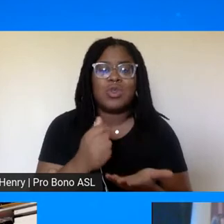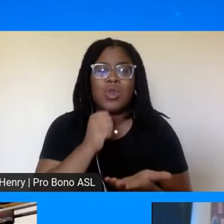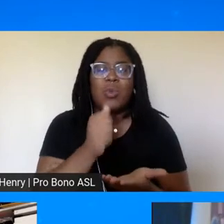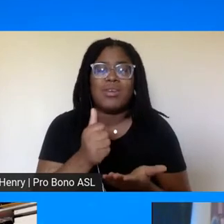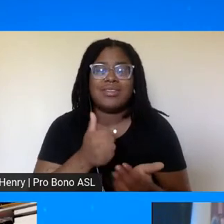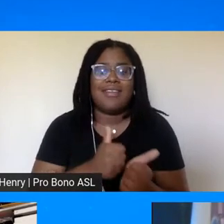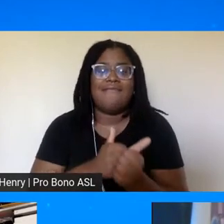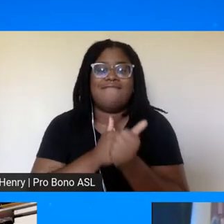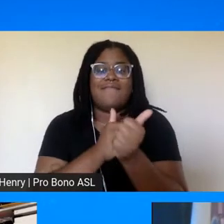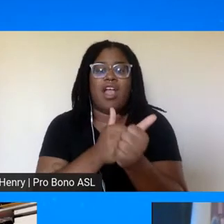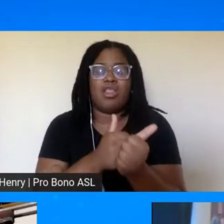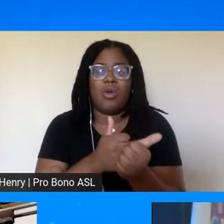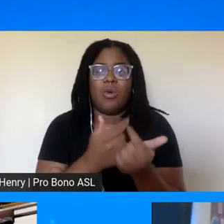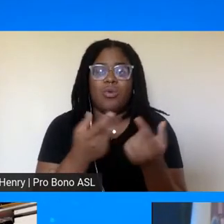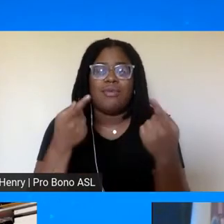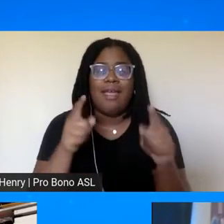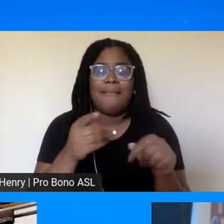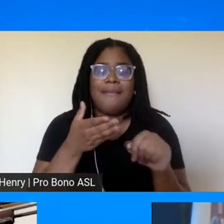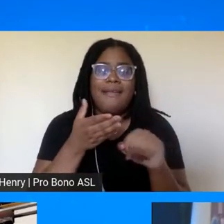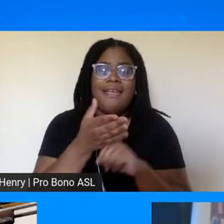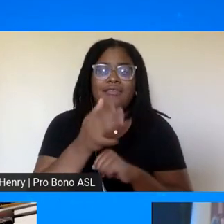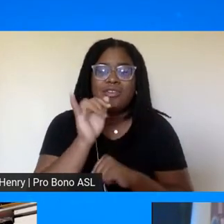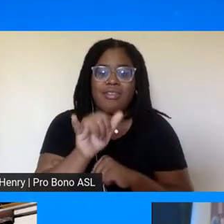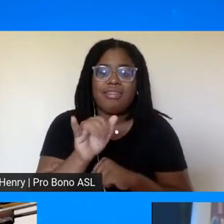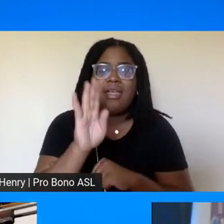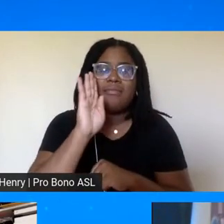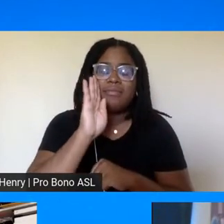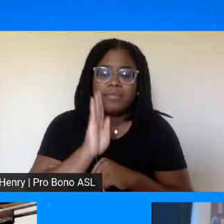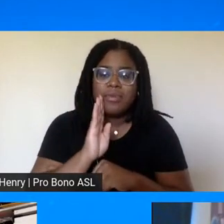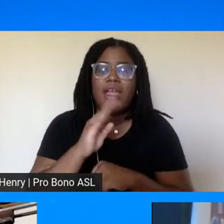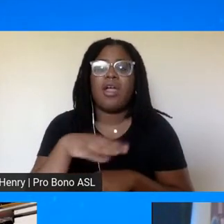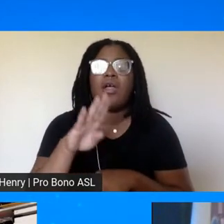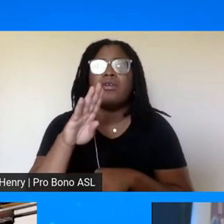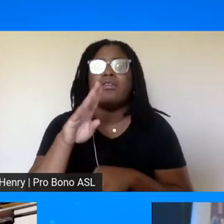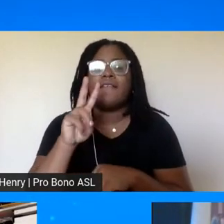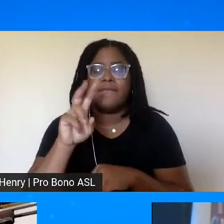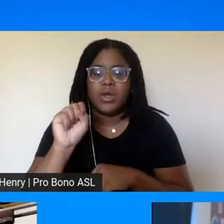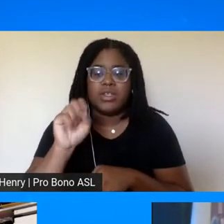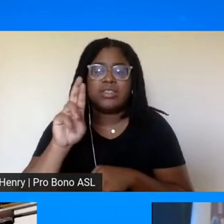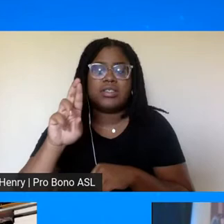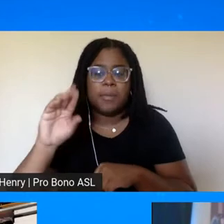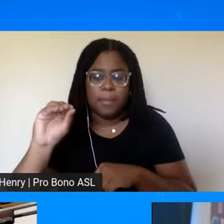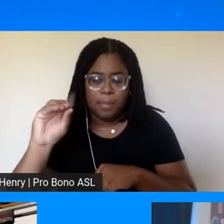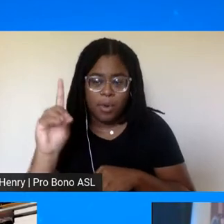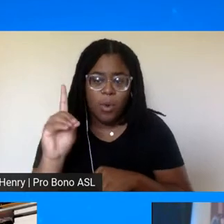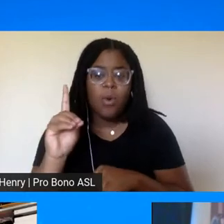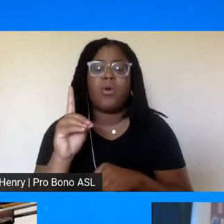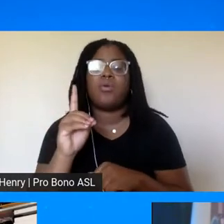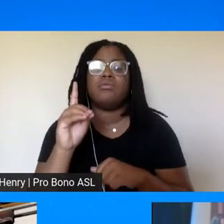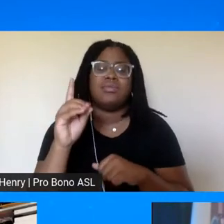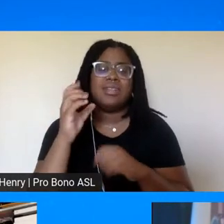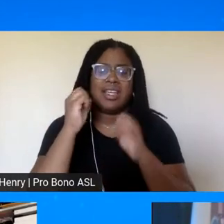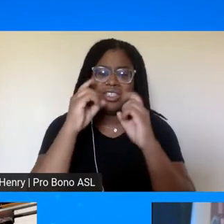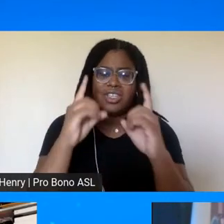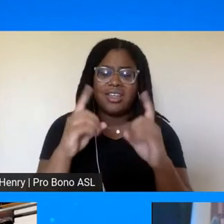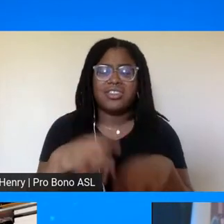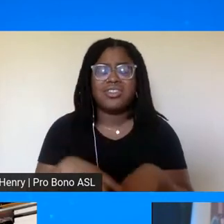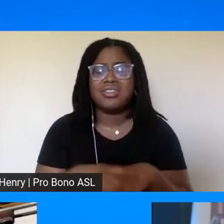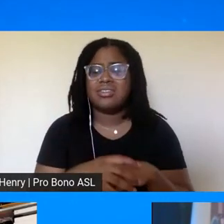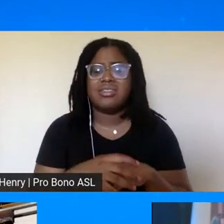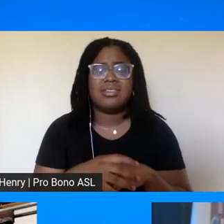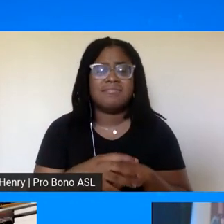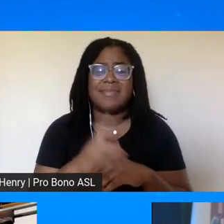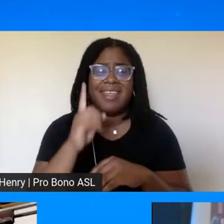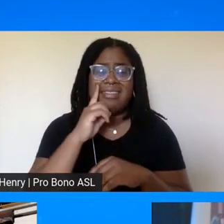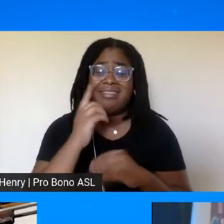board of education uh so they they marched on washington i think it about 20 close to 25 000 at that time um who participated